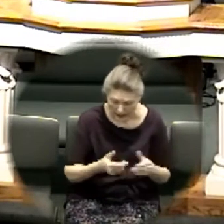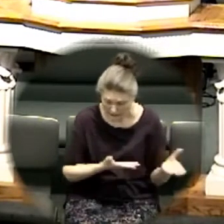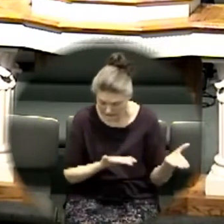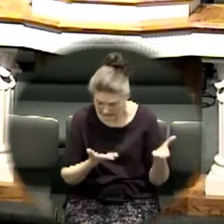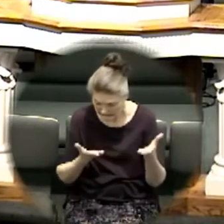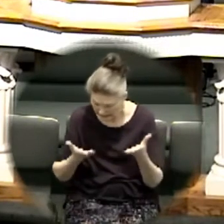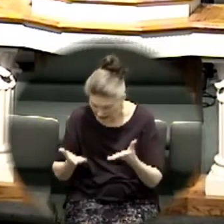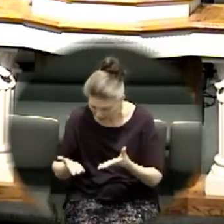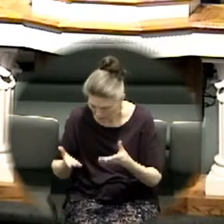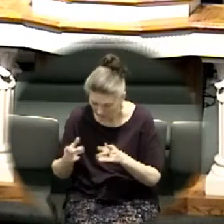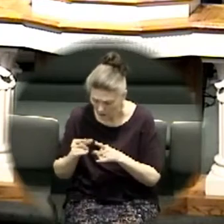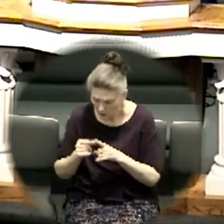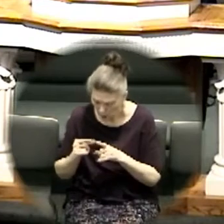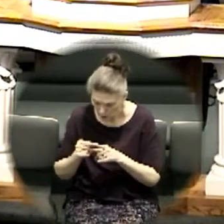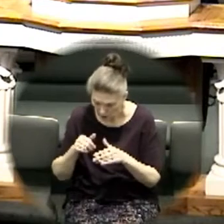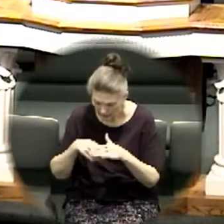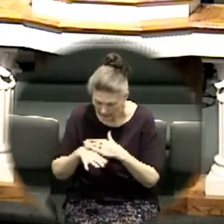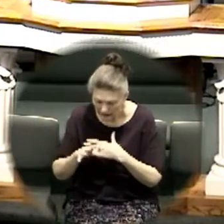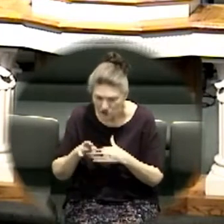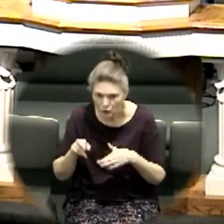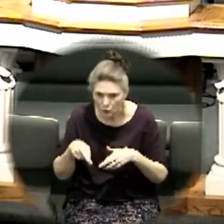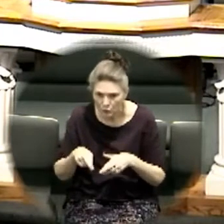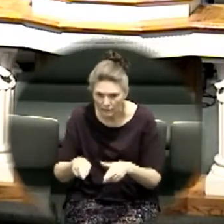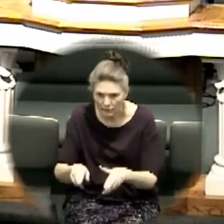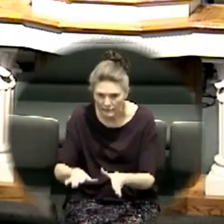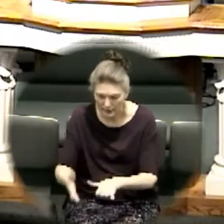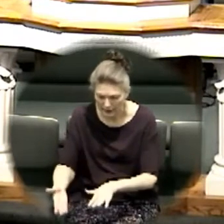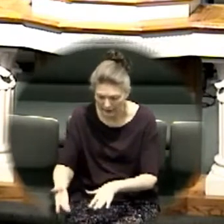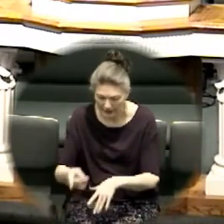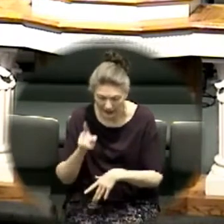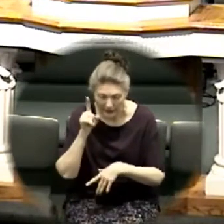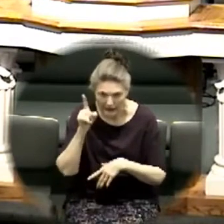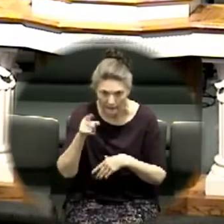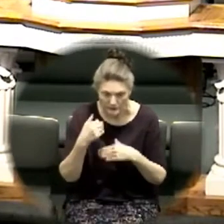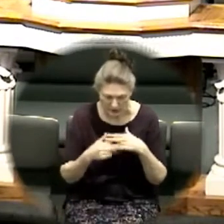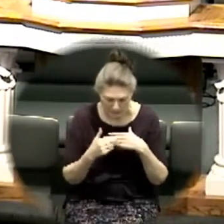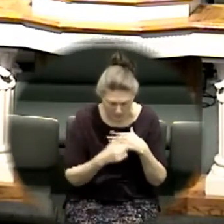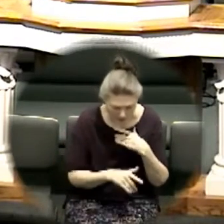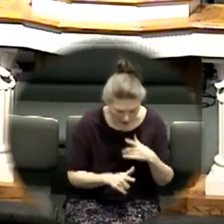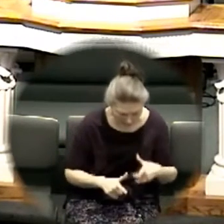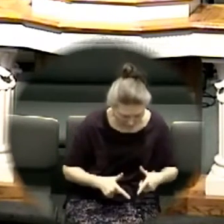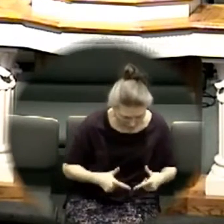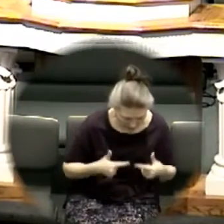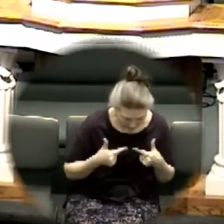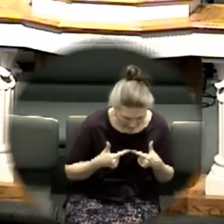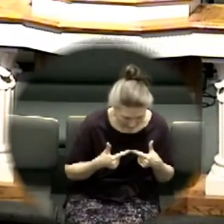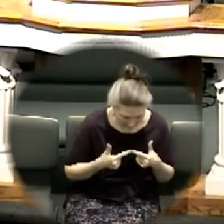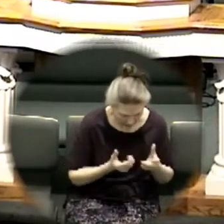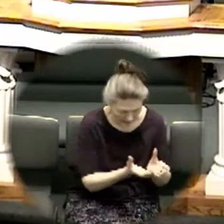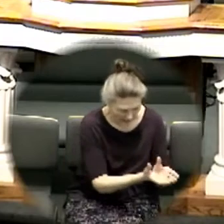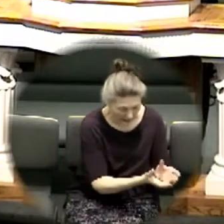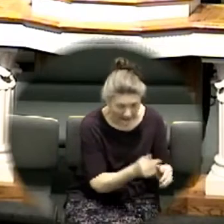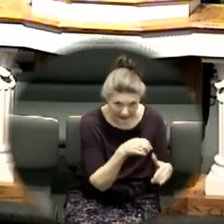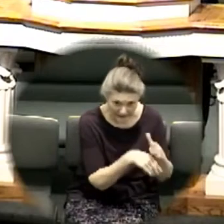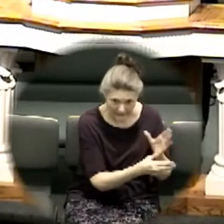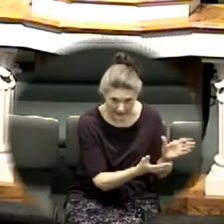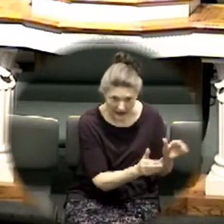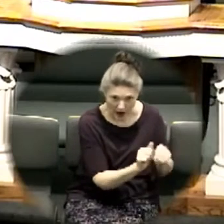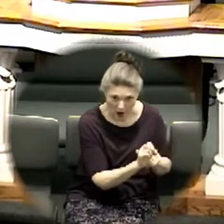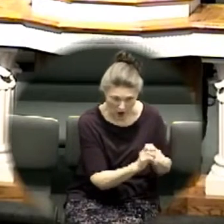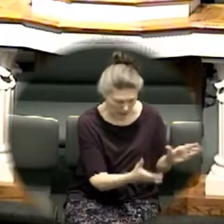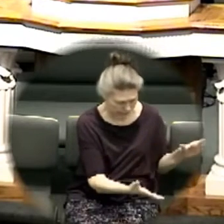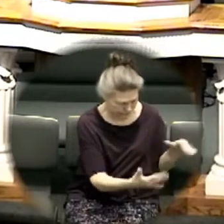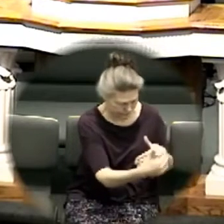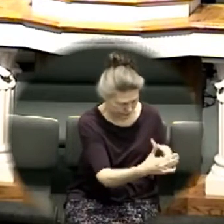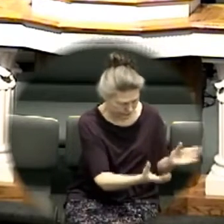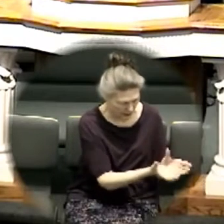he was the bread of life there was bread manna that was in the pot of manna that was in the ark the spirit of